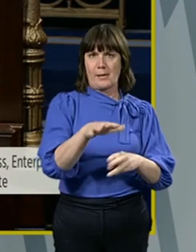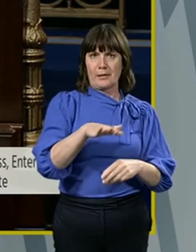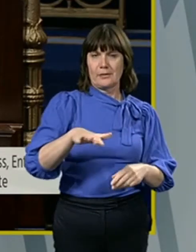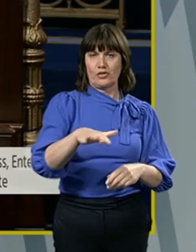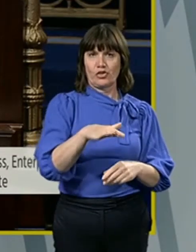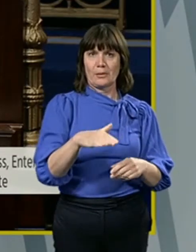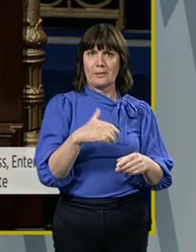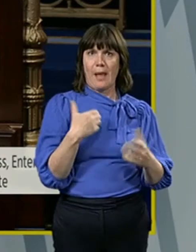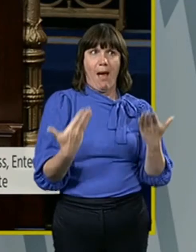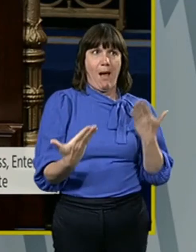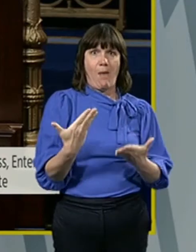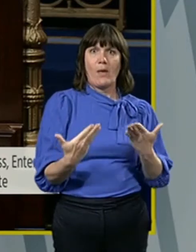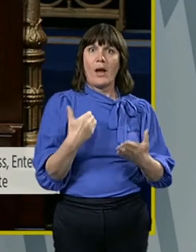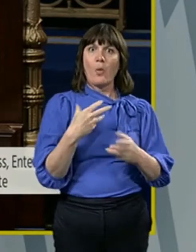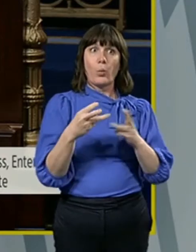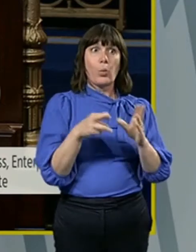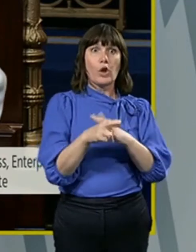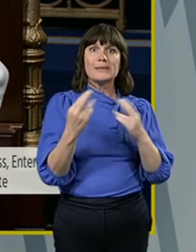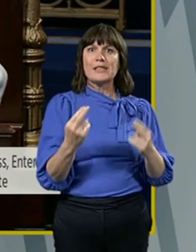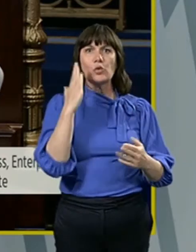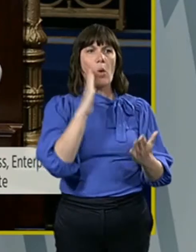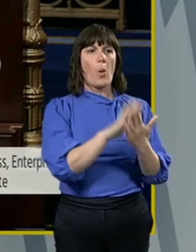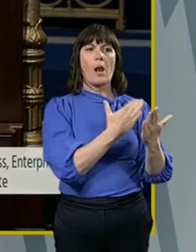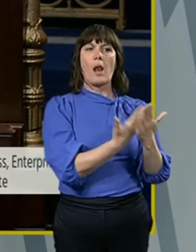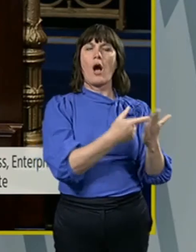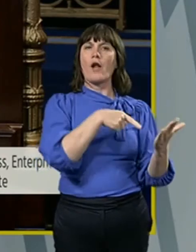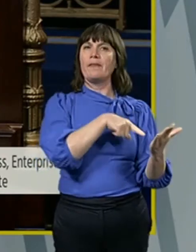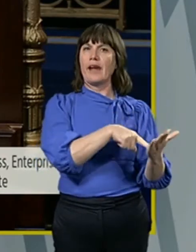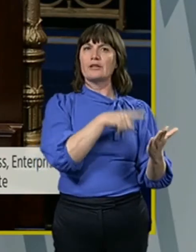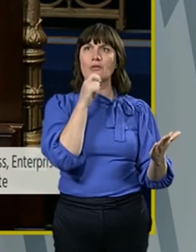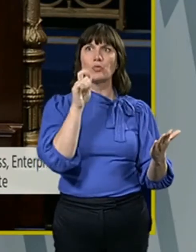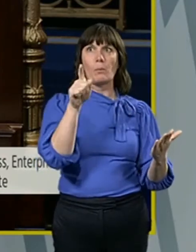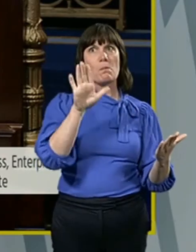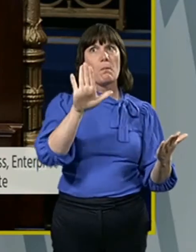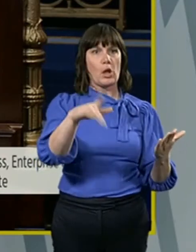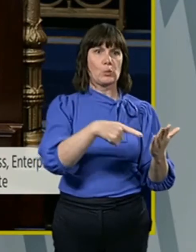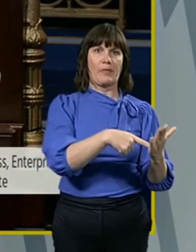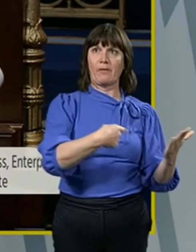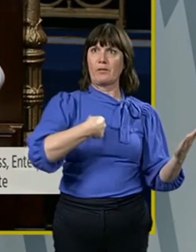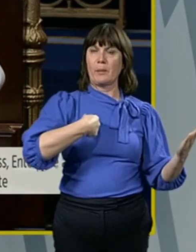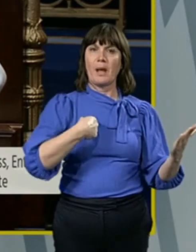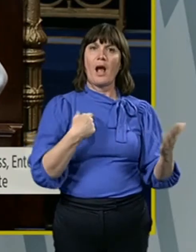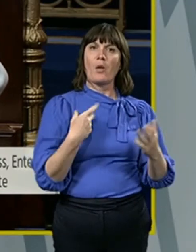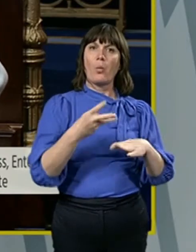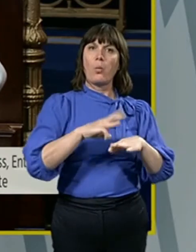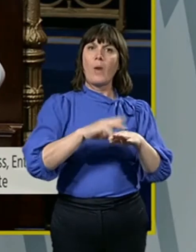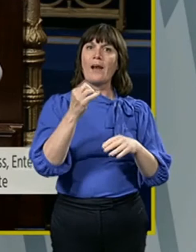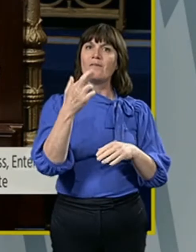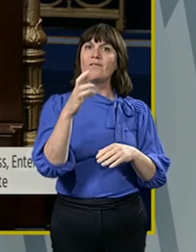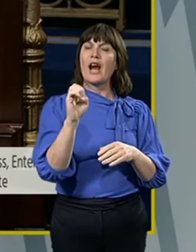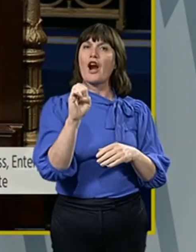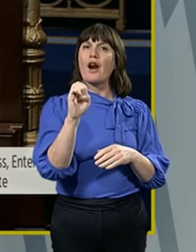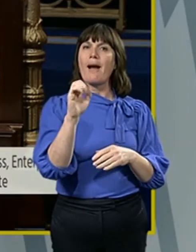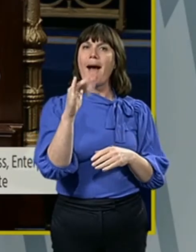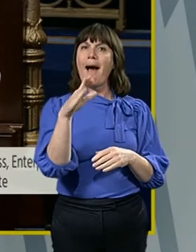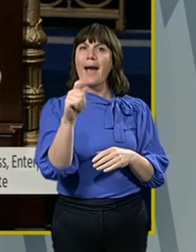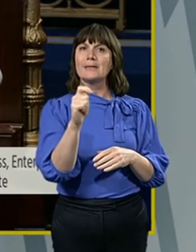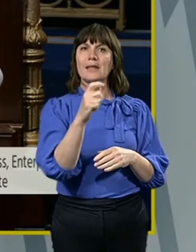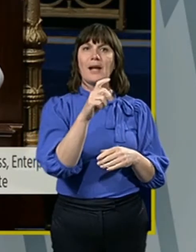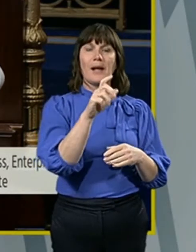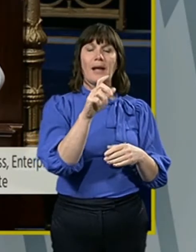that there is legislation that covers them. It is called the Health and Safety and Welfare at Work Act of 2005, Section